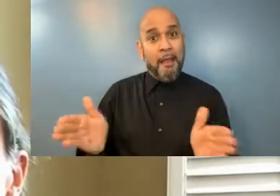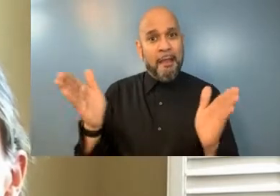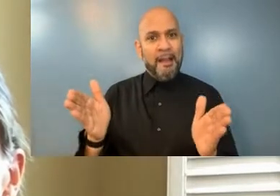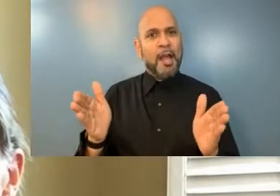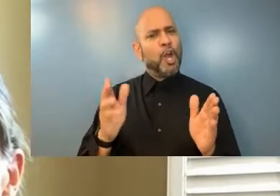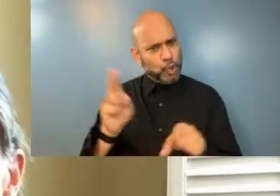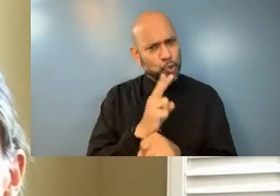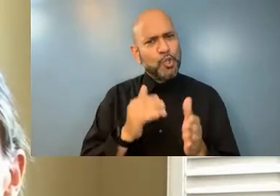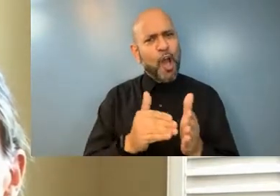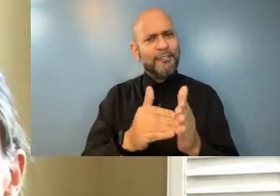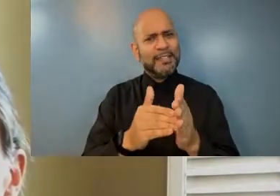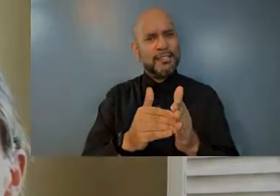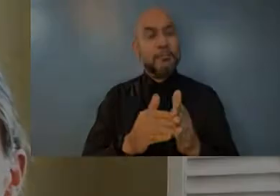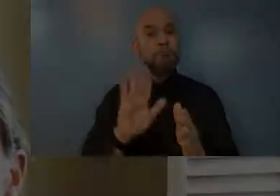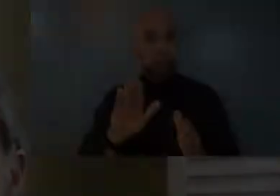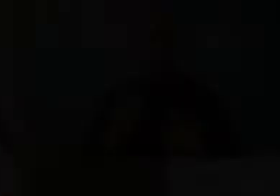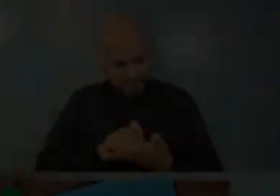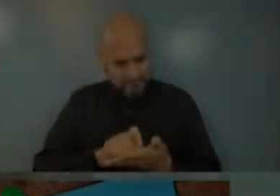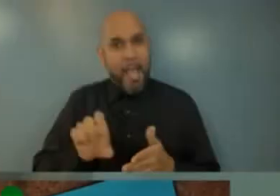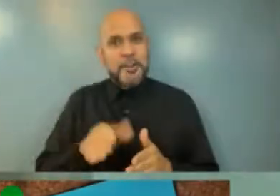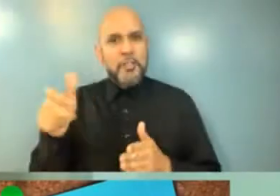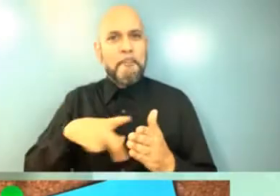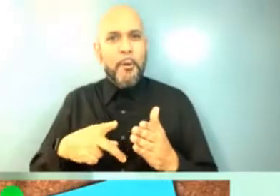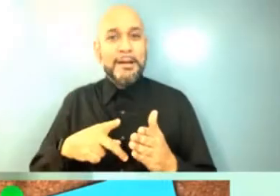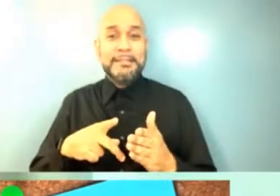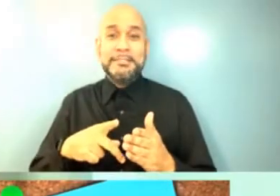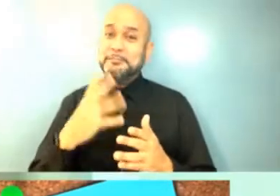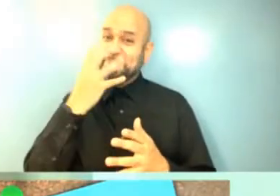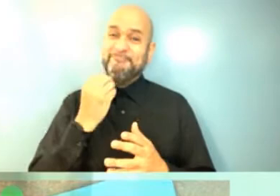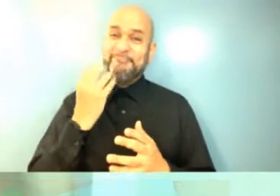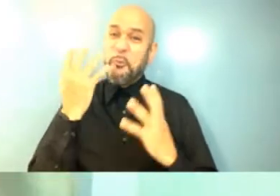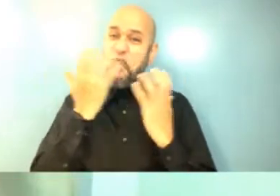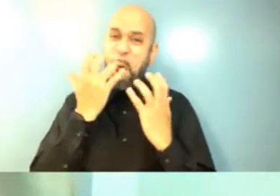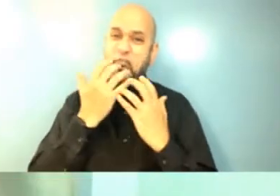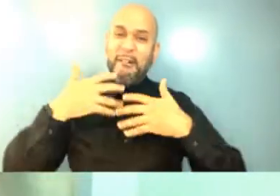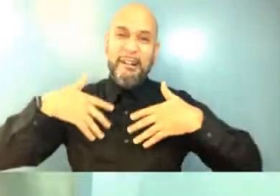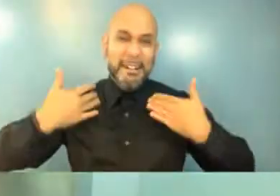If giving is your gift, then be generous. It was pretty amazing.